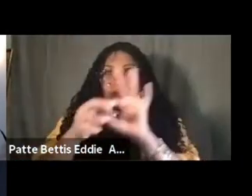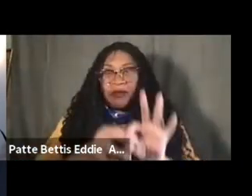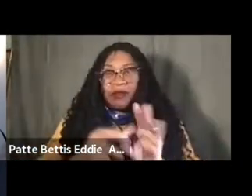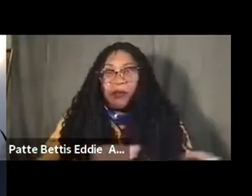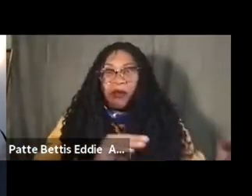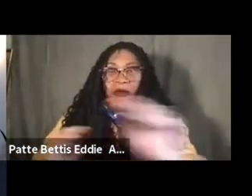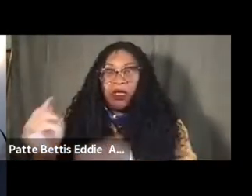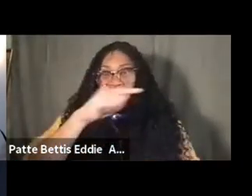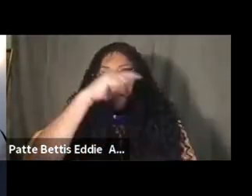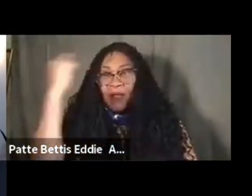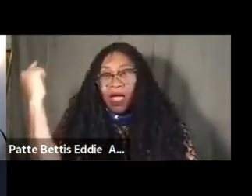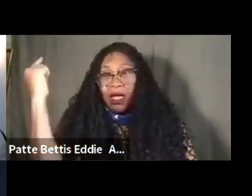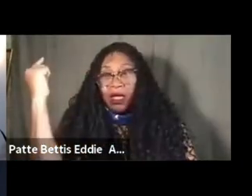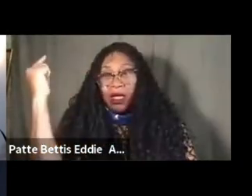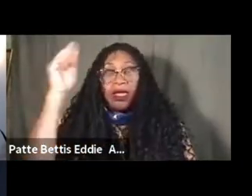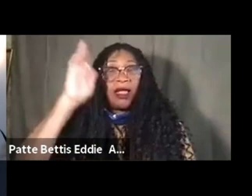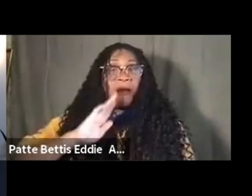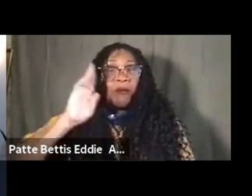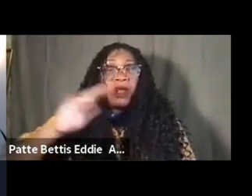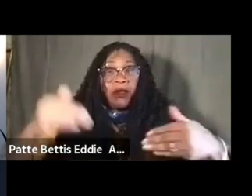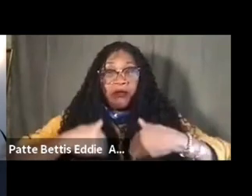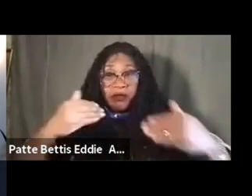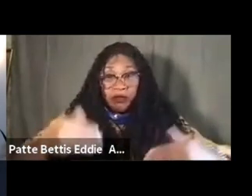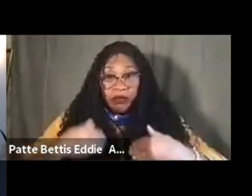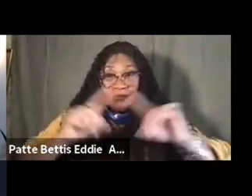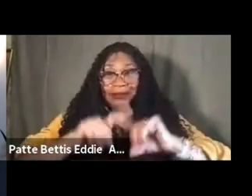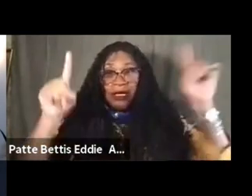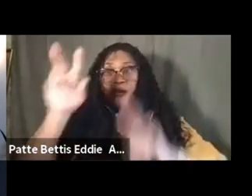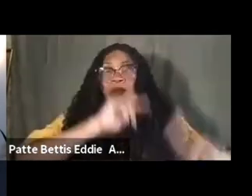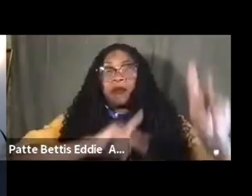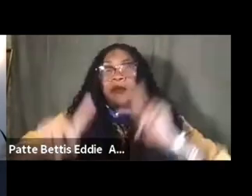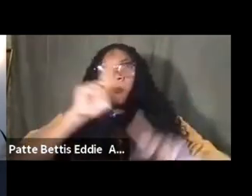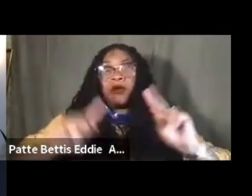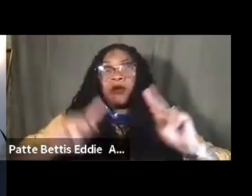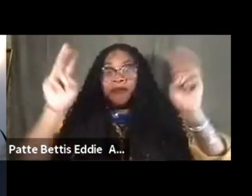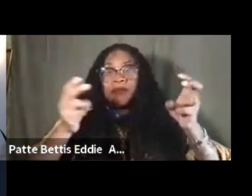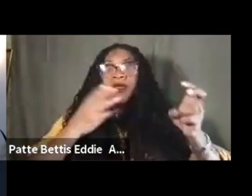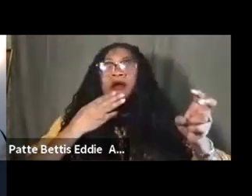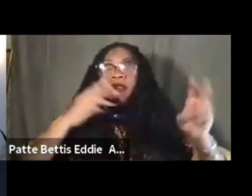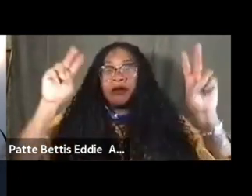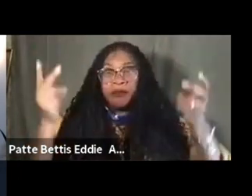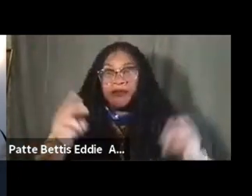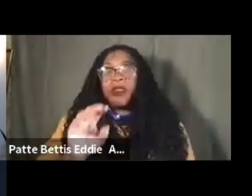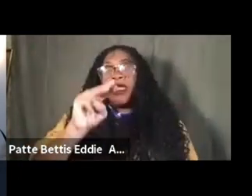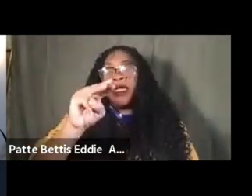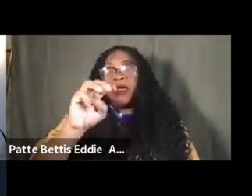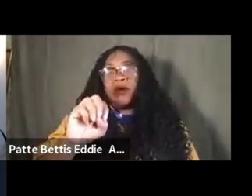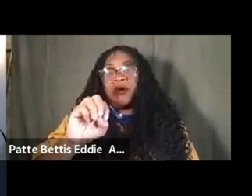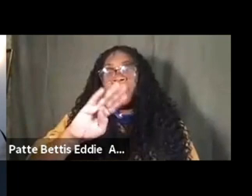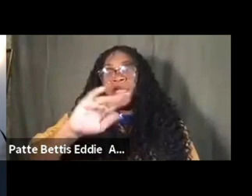their communities need to thrive. Next, Dr. Izetta Autumn Mobley,